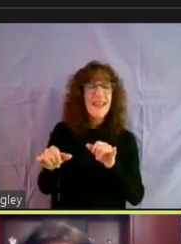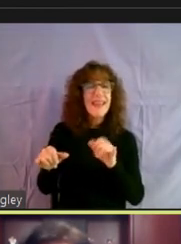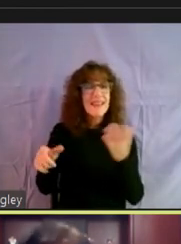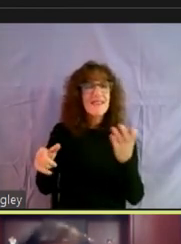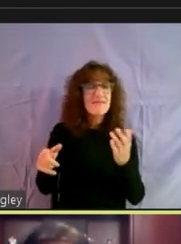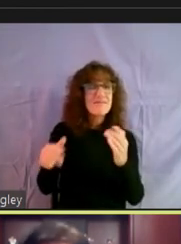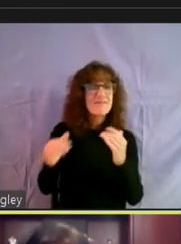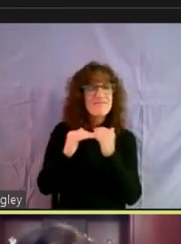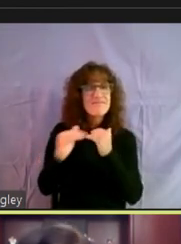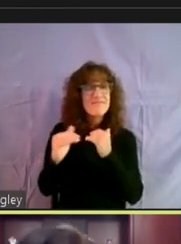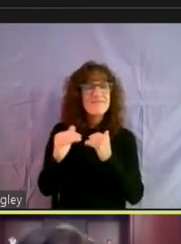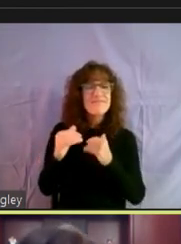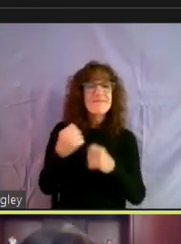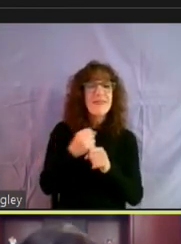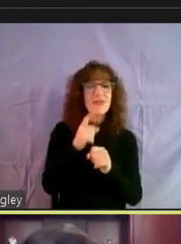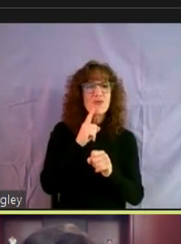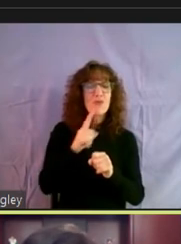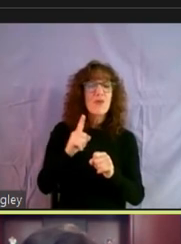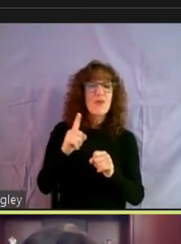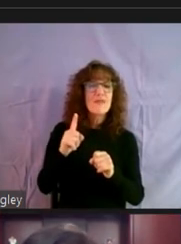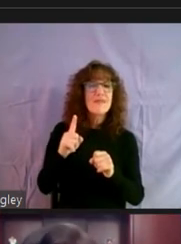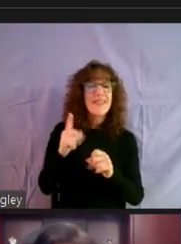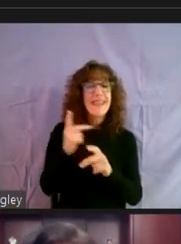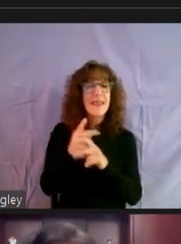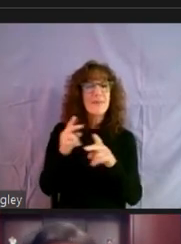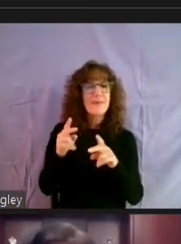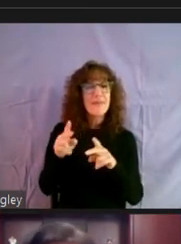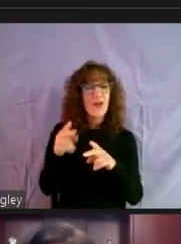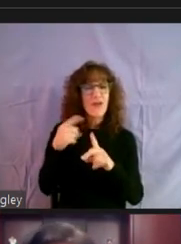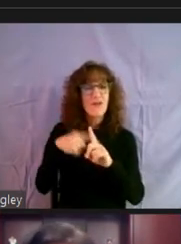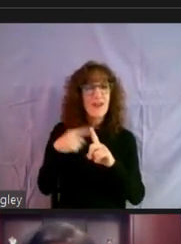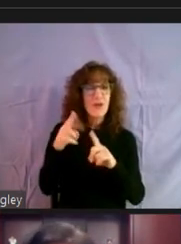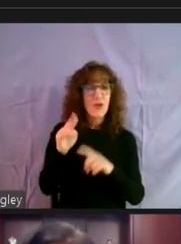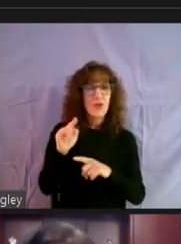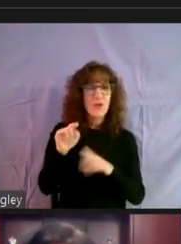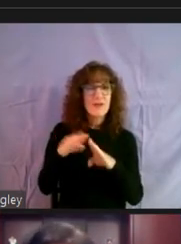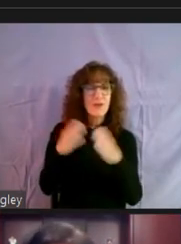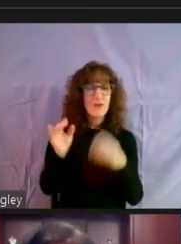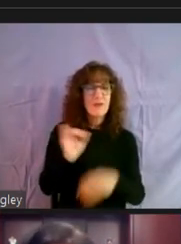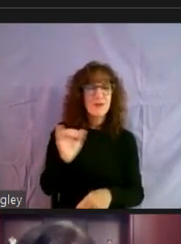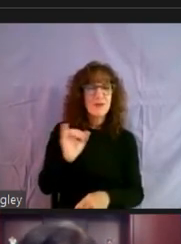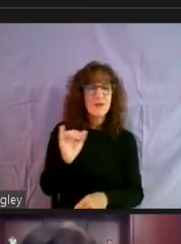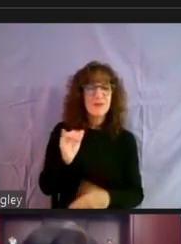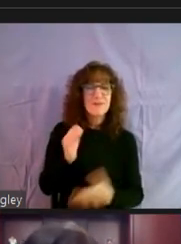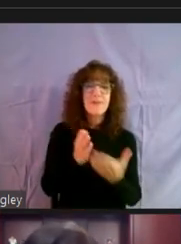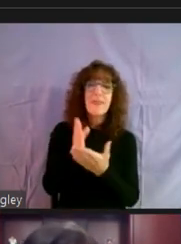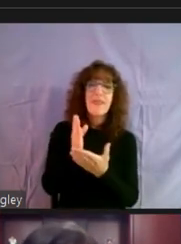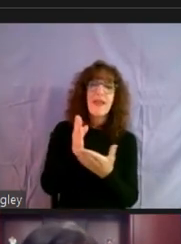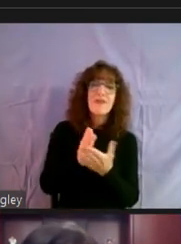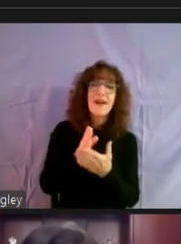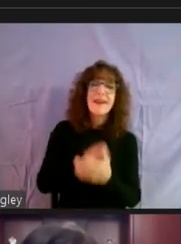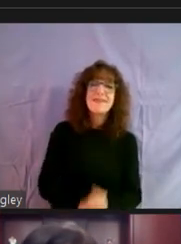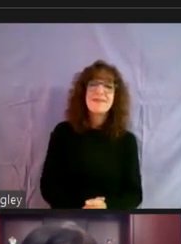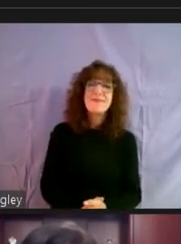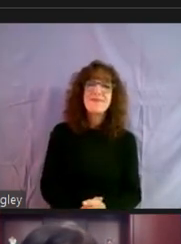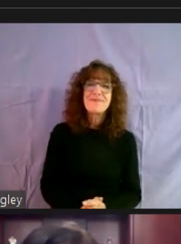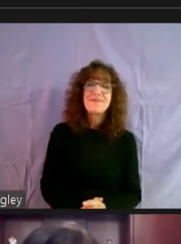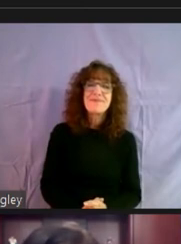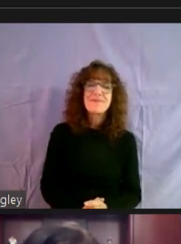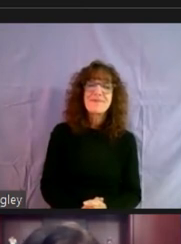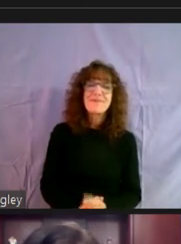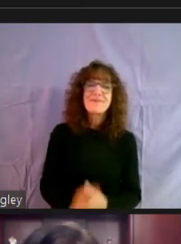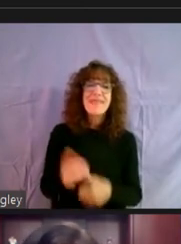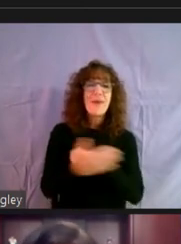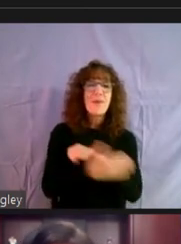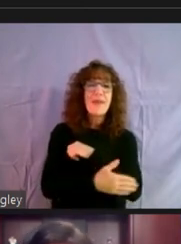units available too. It's very important. Right. Right. All right. So, um, in our County, we